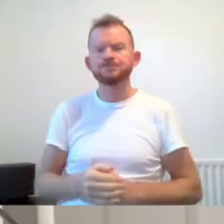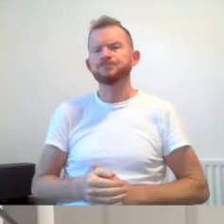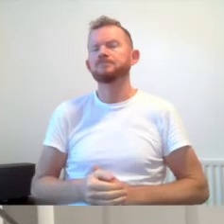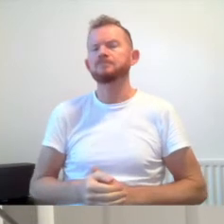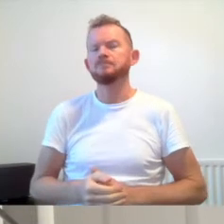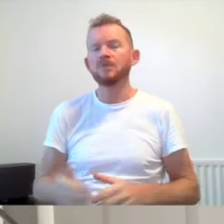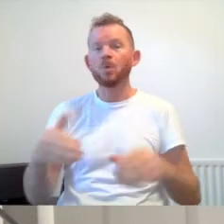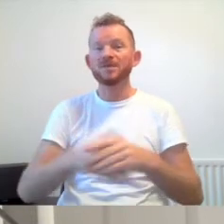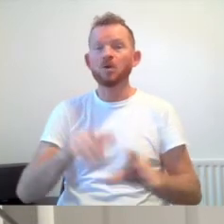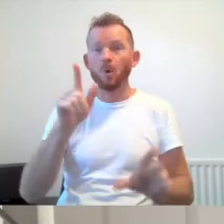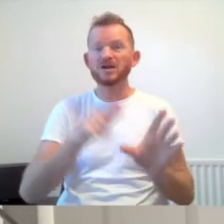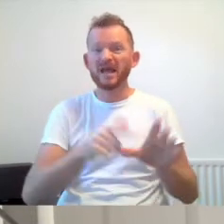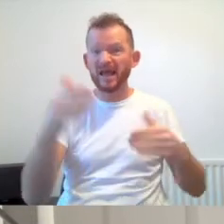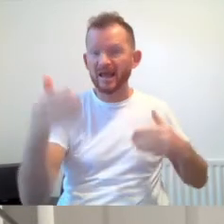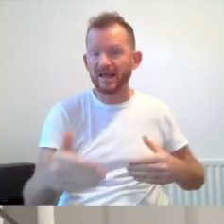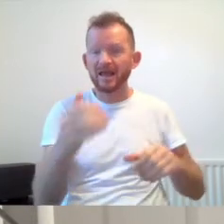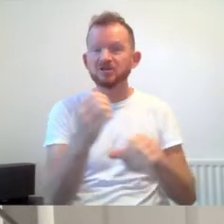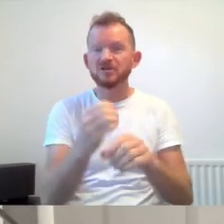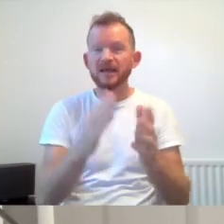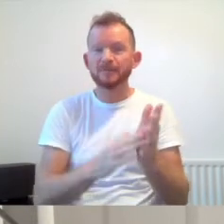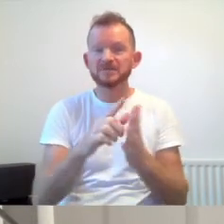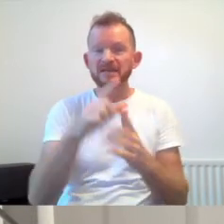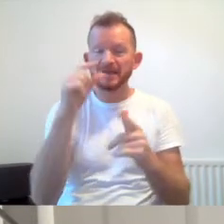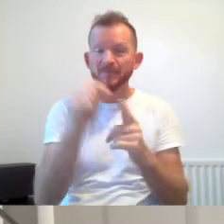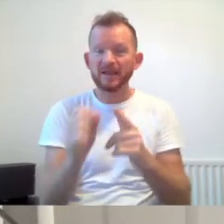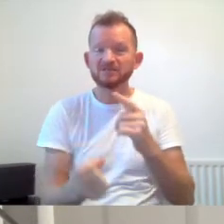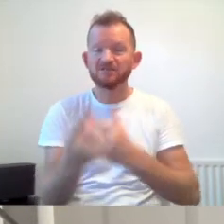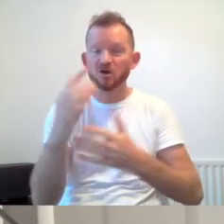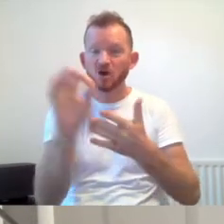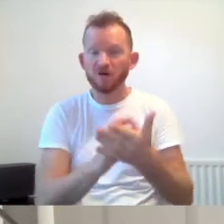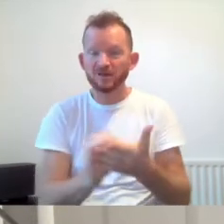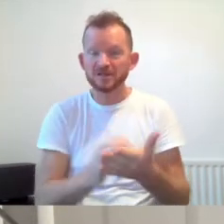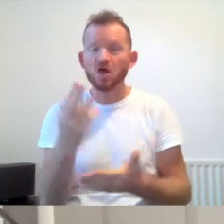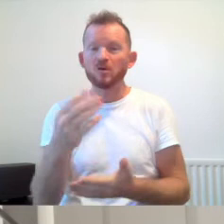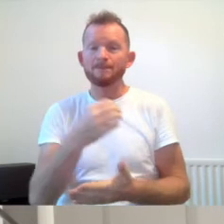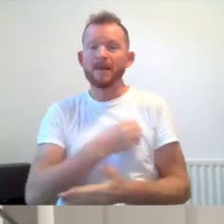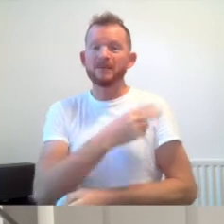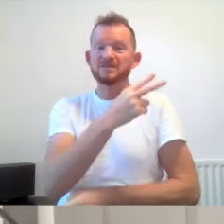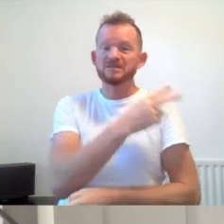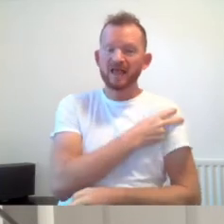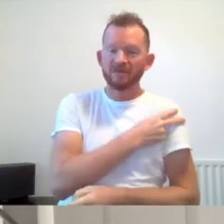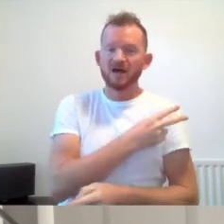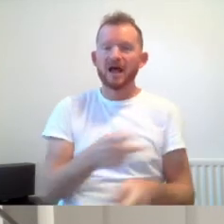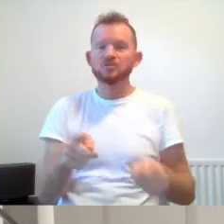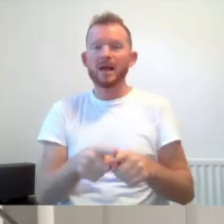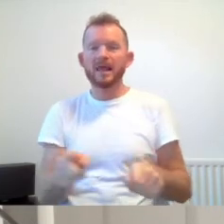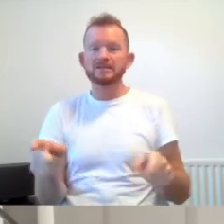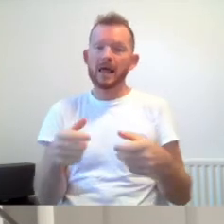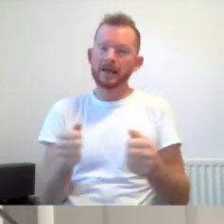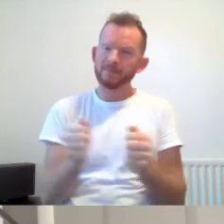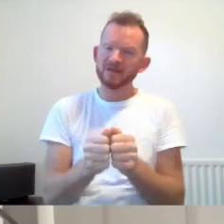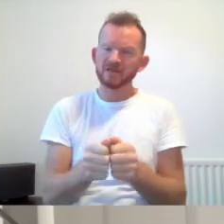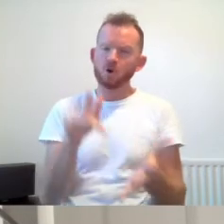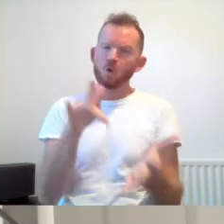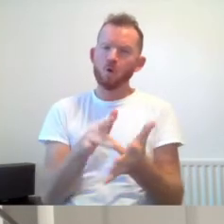Within a year, GMCDP had its first office and three members of staff, as well as a committed core group of members